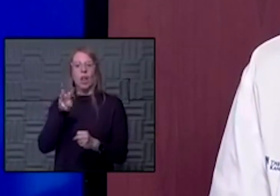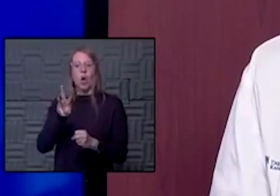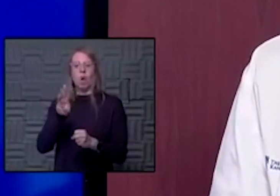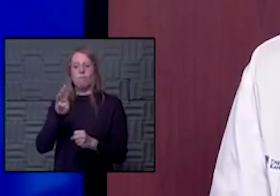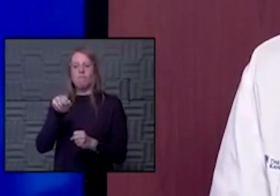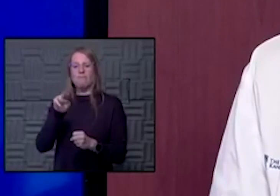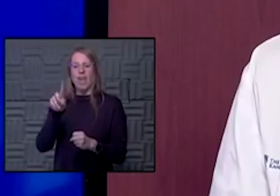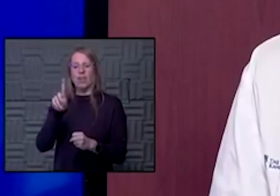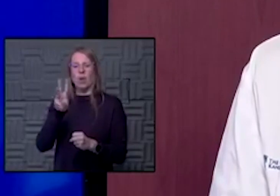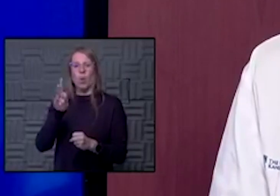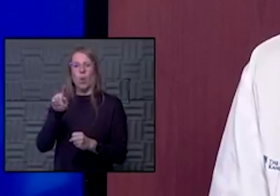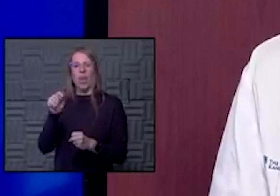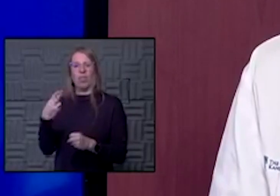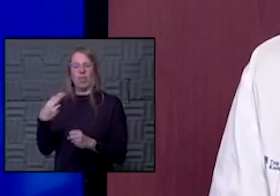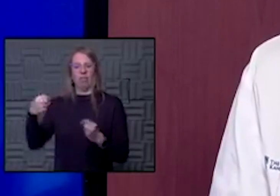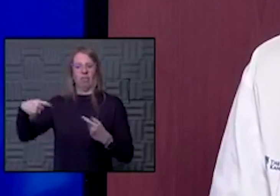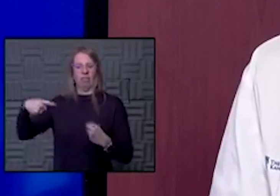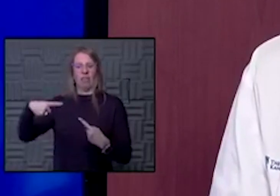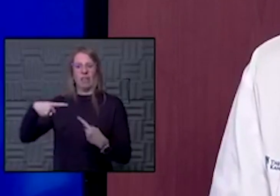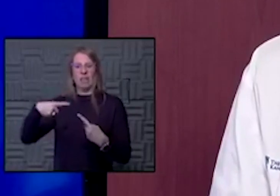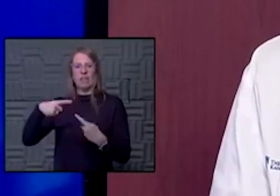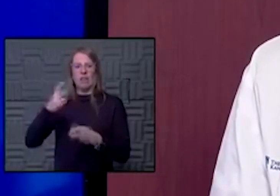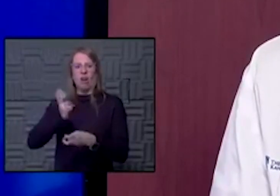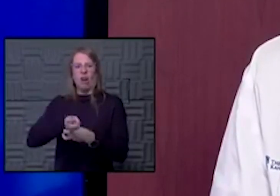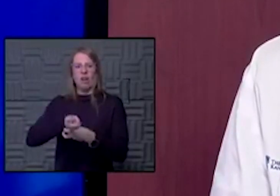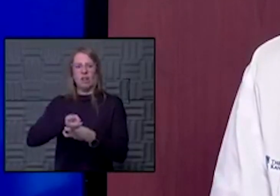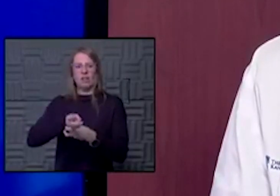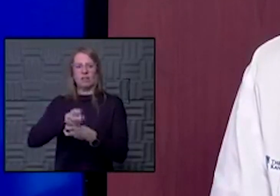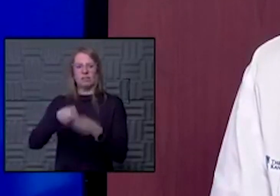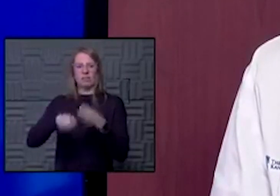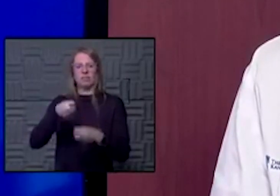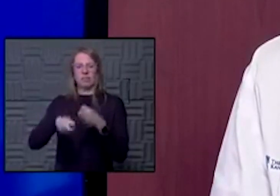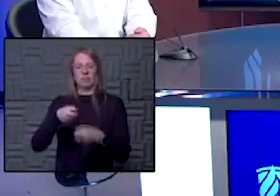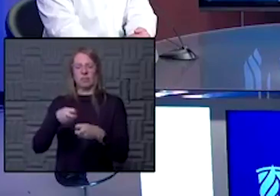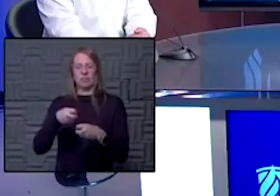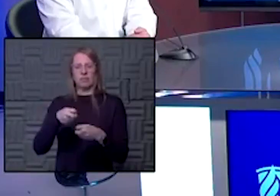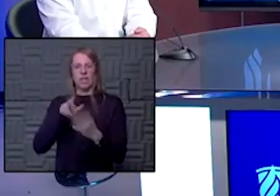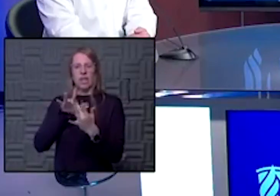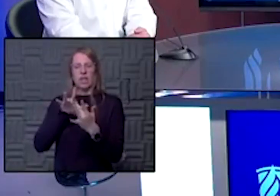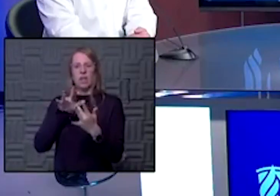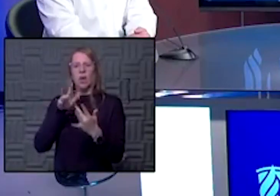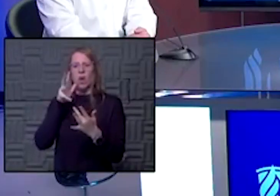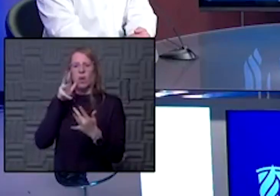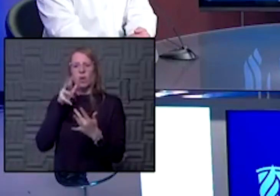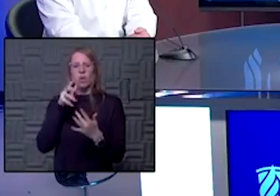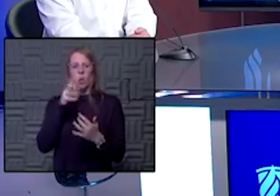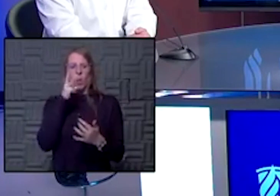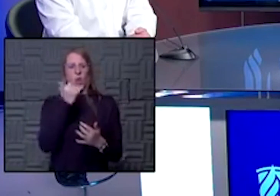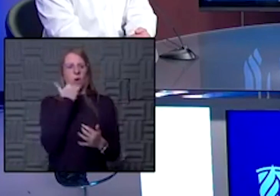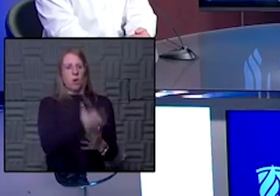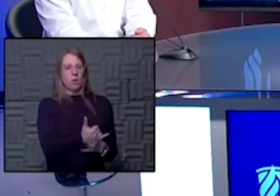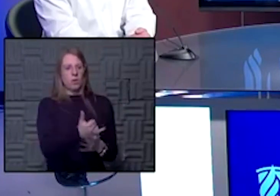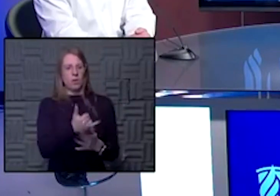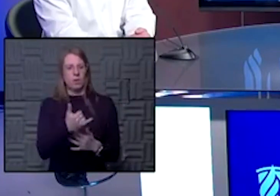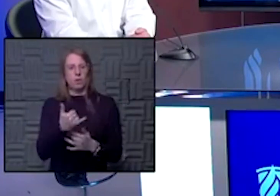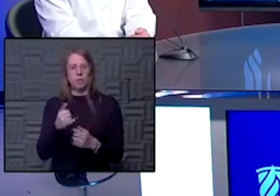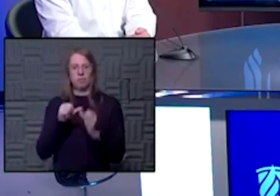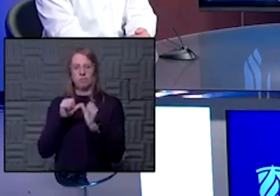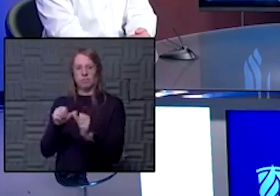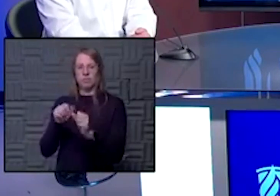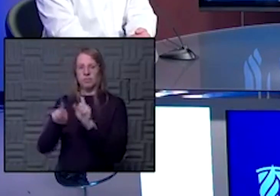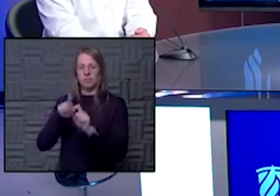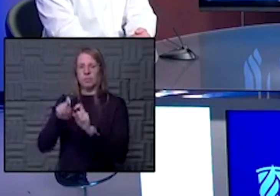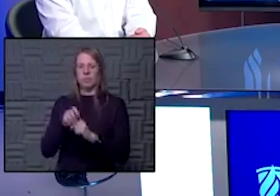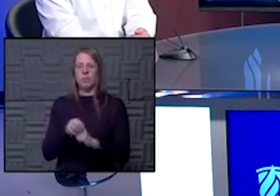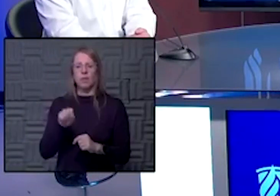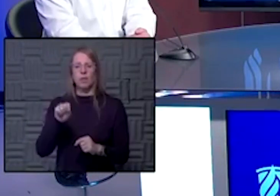having difficulty understanding you. I think I'm going to ask you to call in on the line. Logan will deal with that while we ask some questions. Okay. Susan